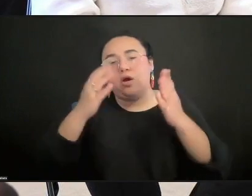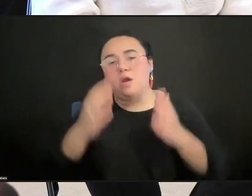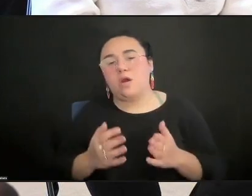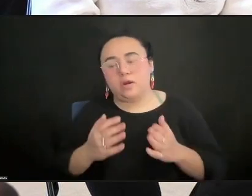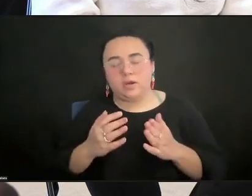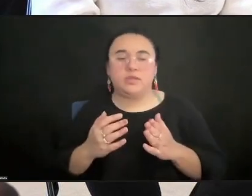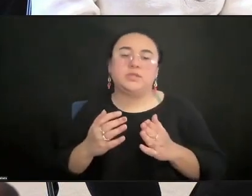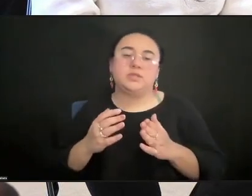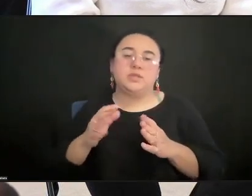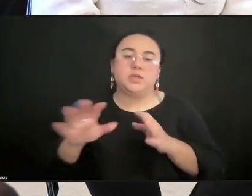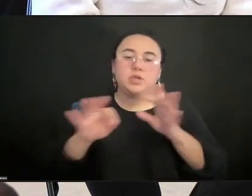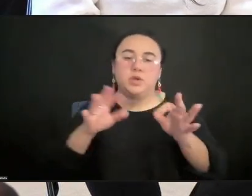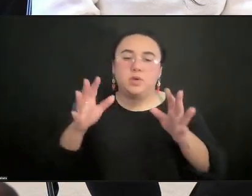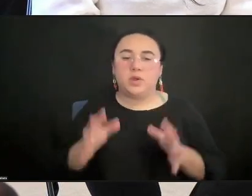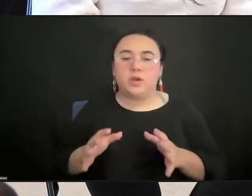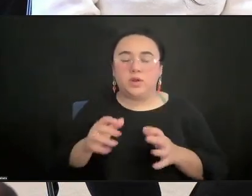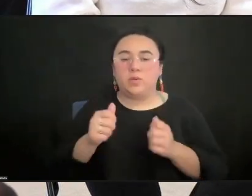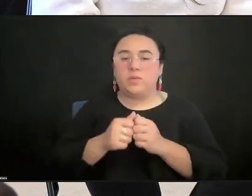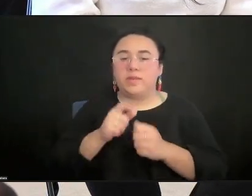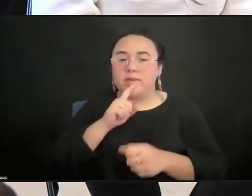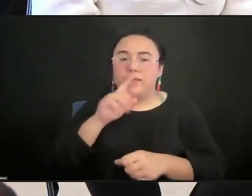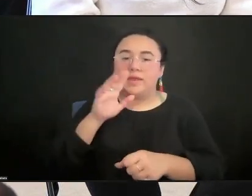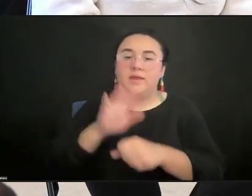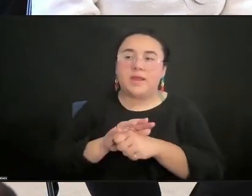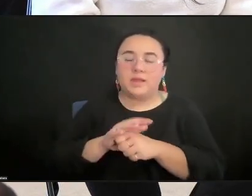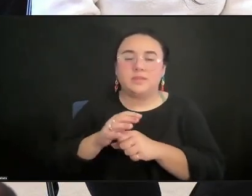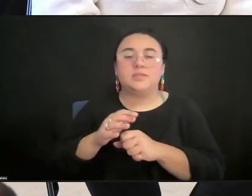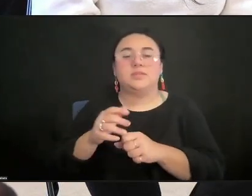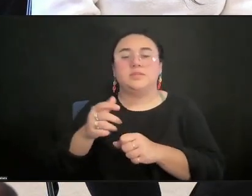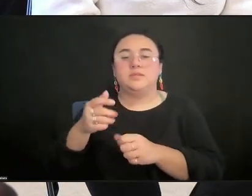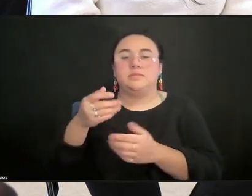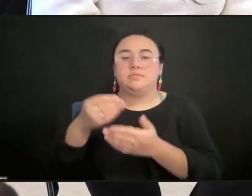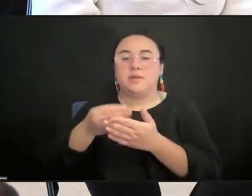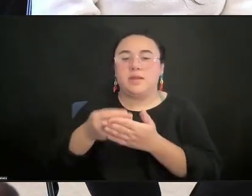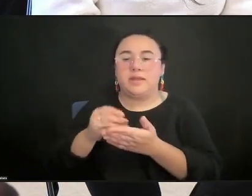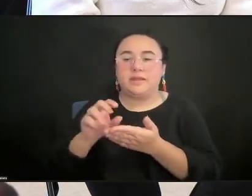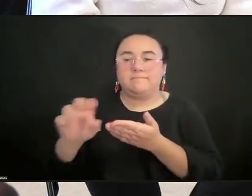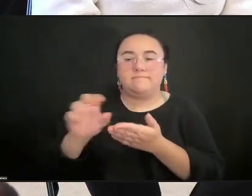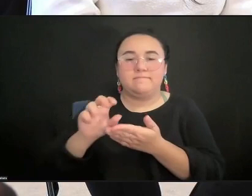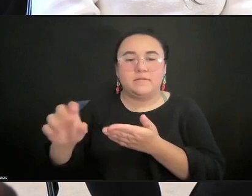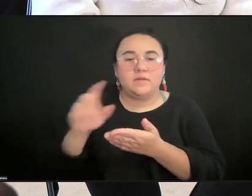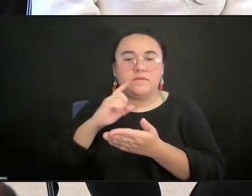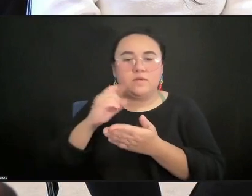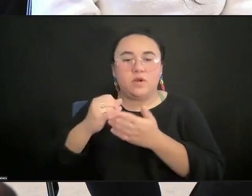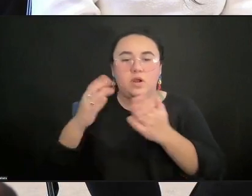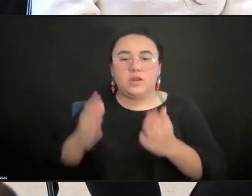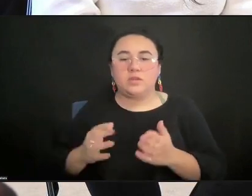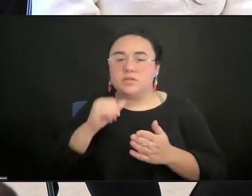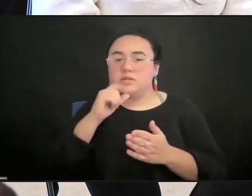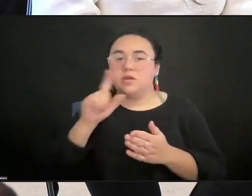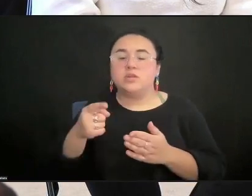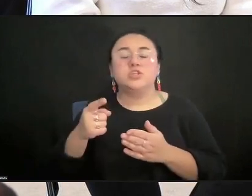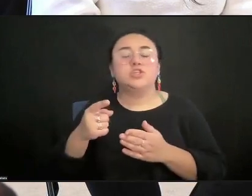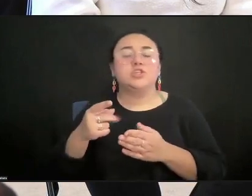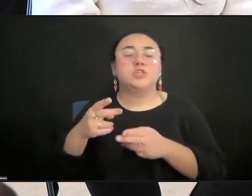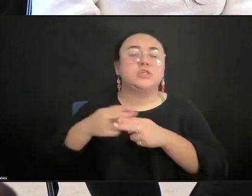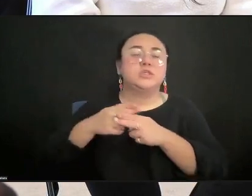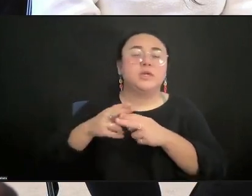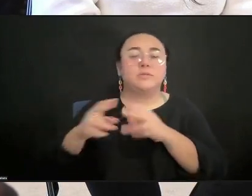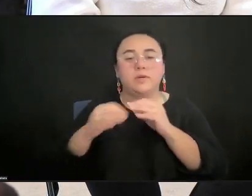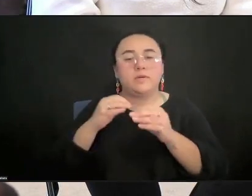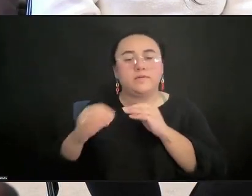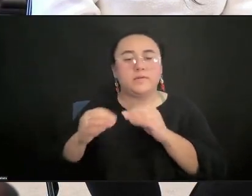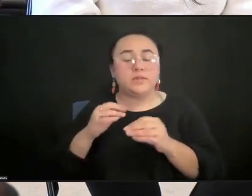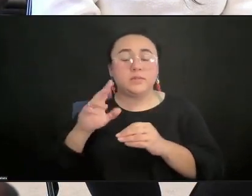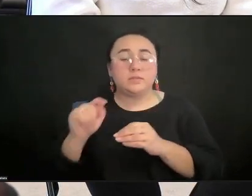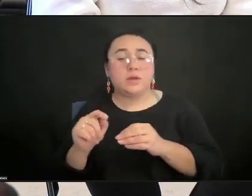with guaranteed stipends for artists. How do we not just think of that as a small band-aid, but how do we think of that, and how do we think about